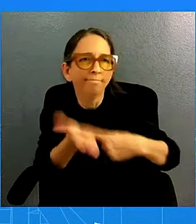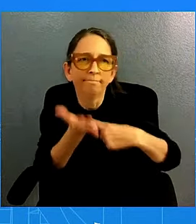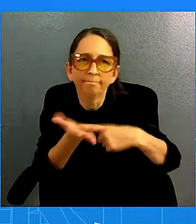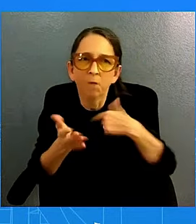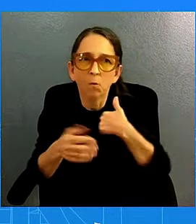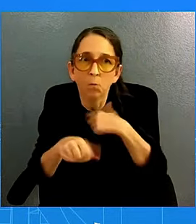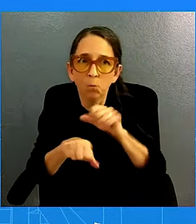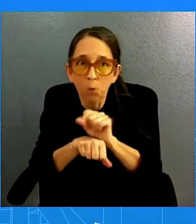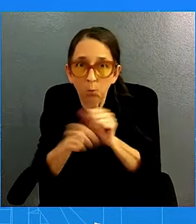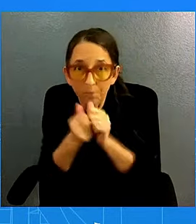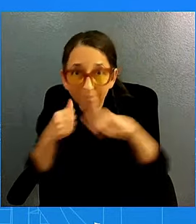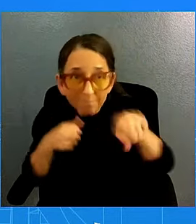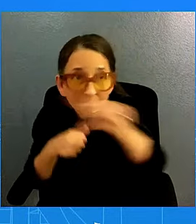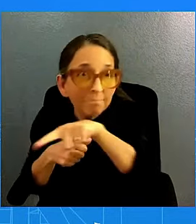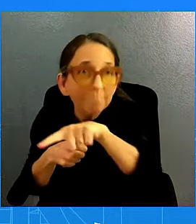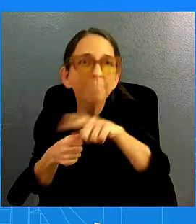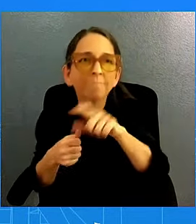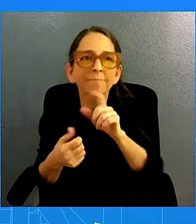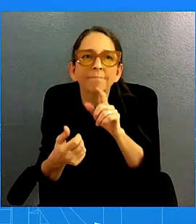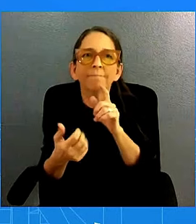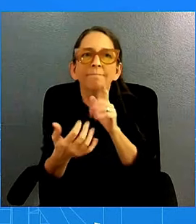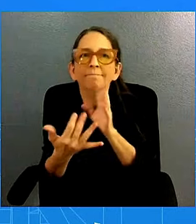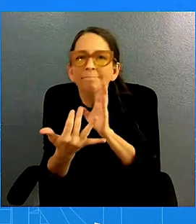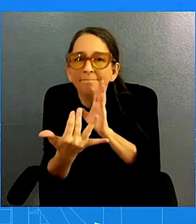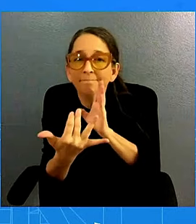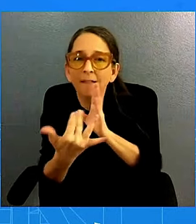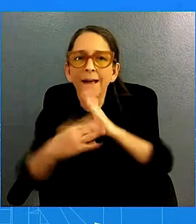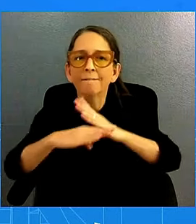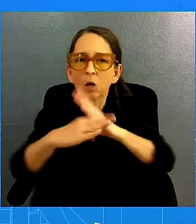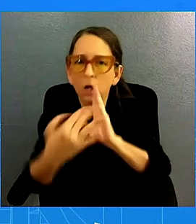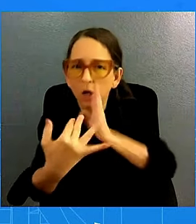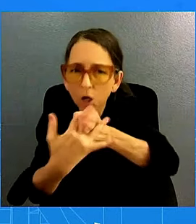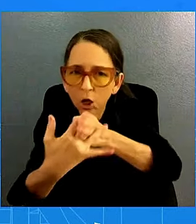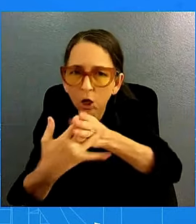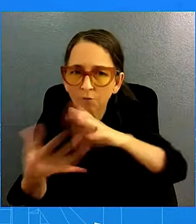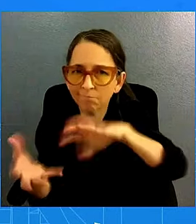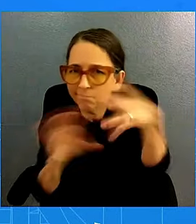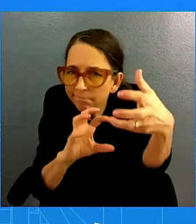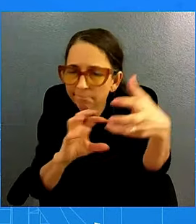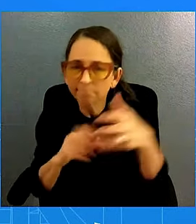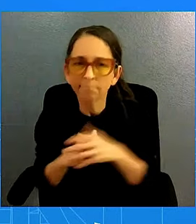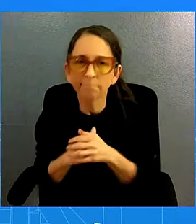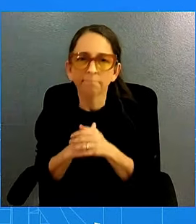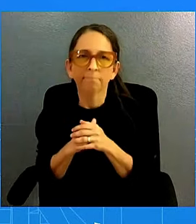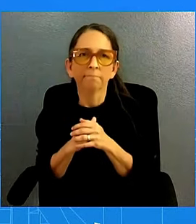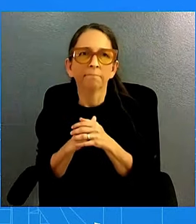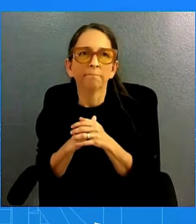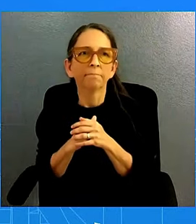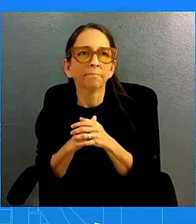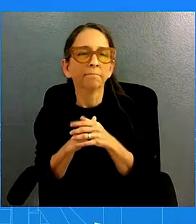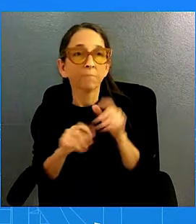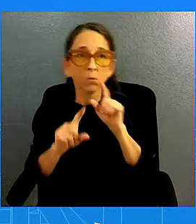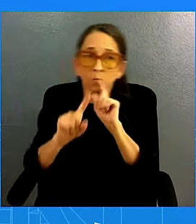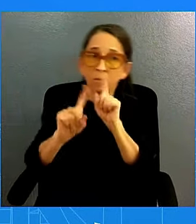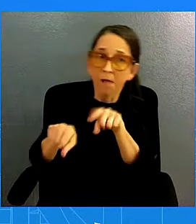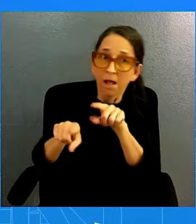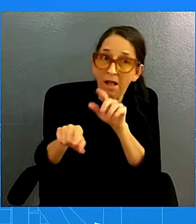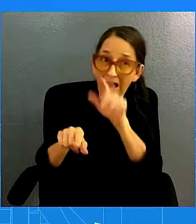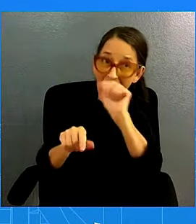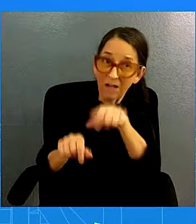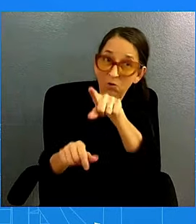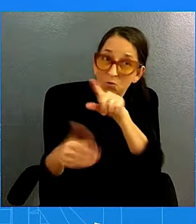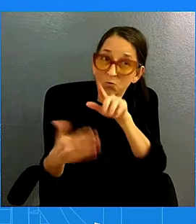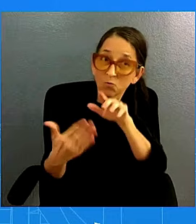to disrupt that interference. Thank you so John, can you address the famine incident, John? Can you address the famine, please? I think if I could just